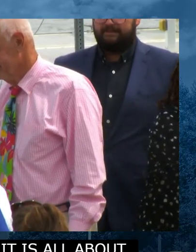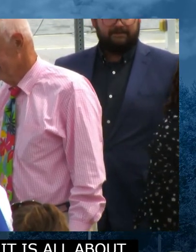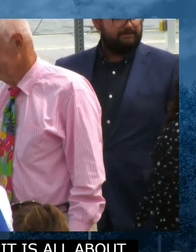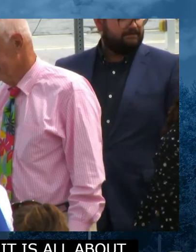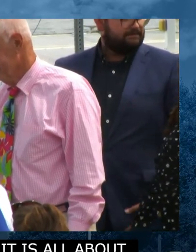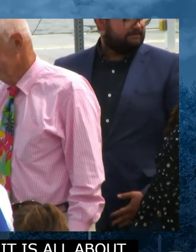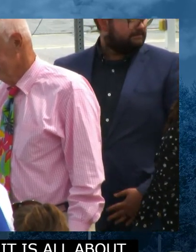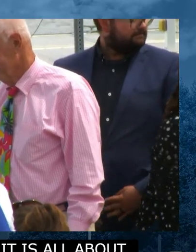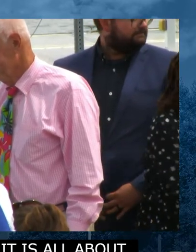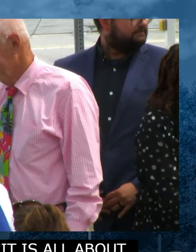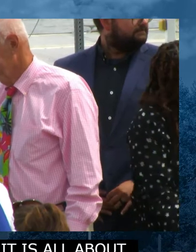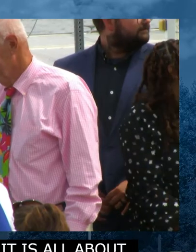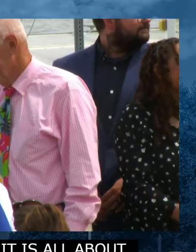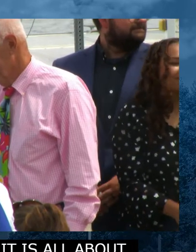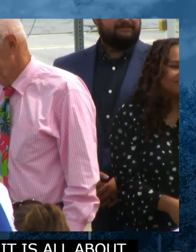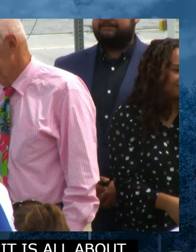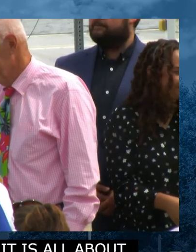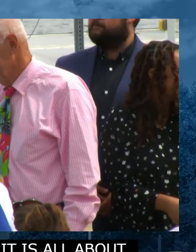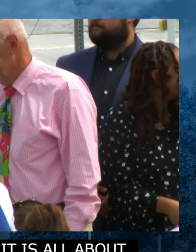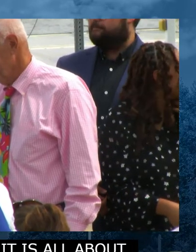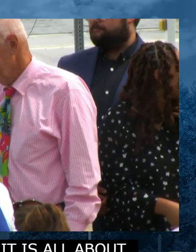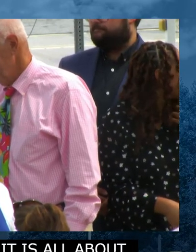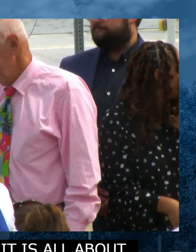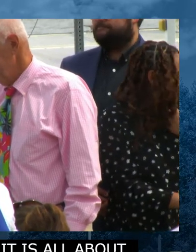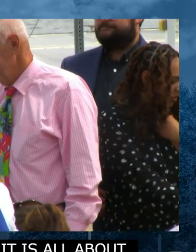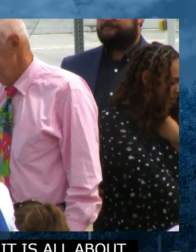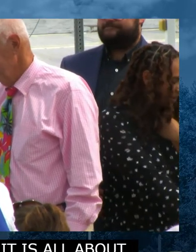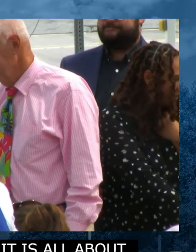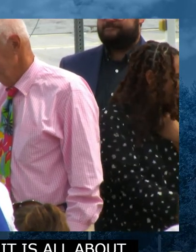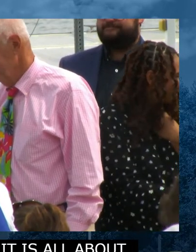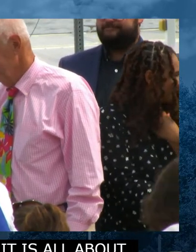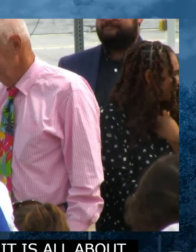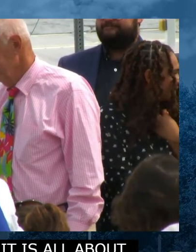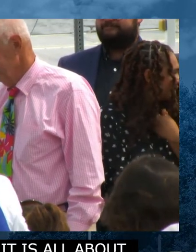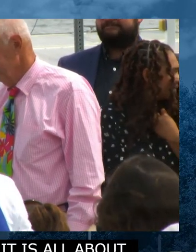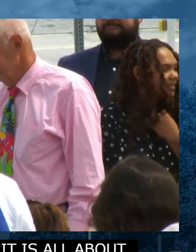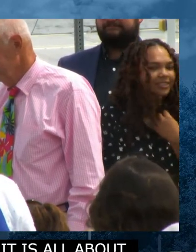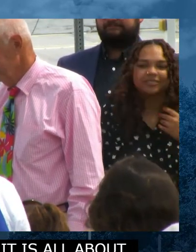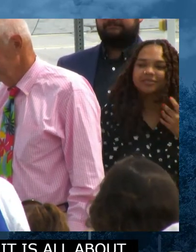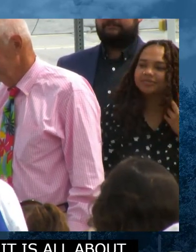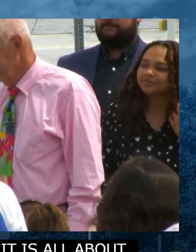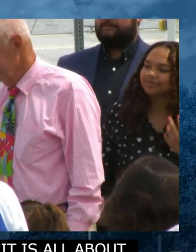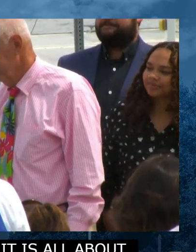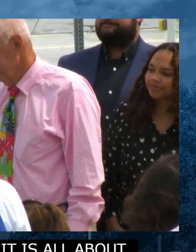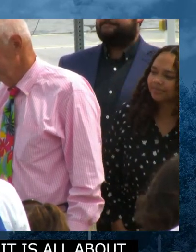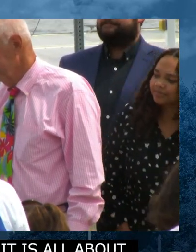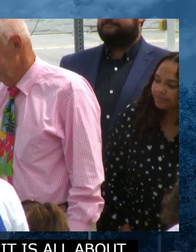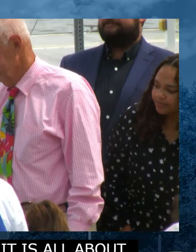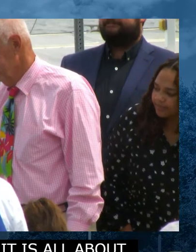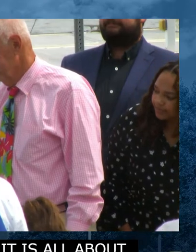let pay to the people. I think, against the other